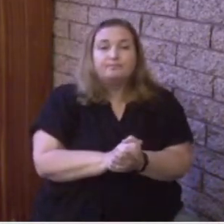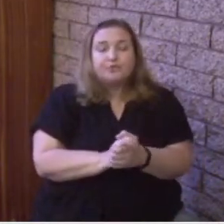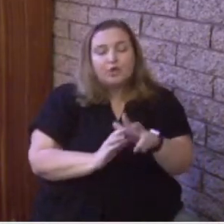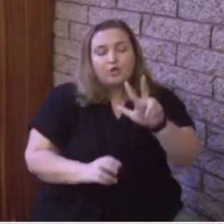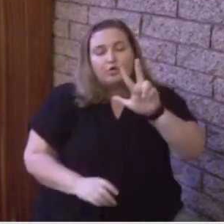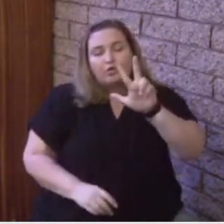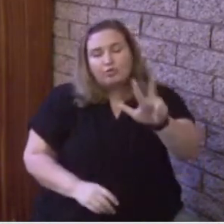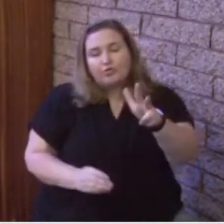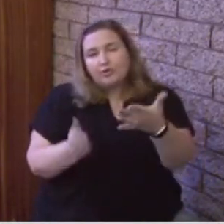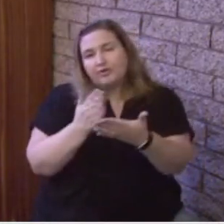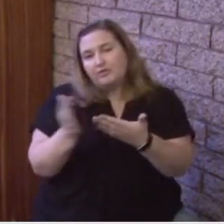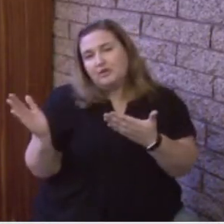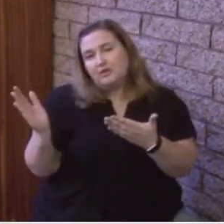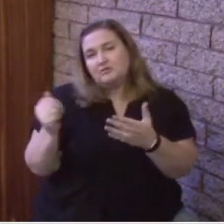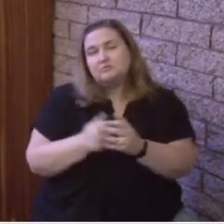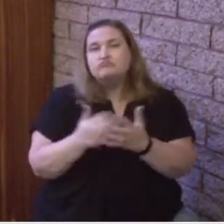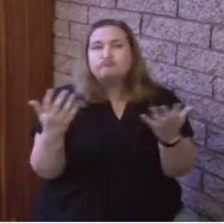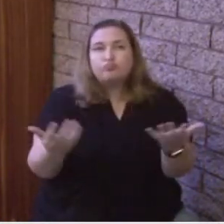as a helper.